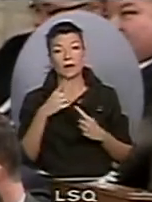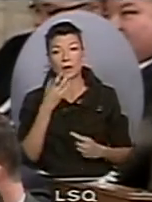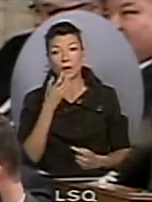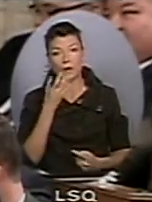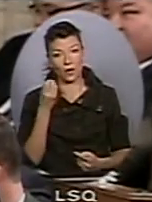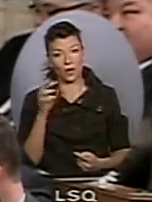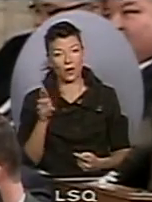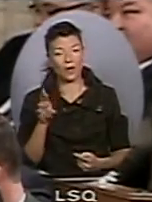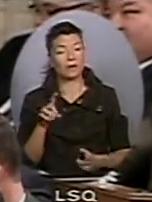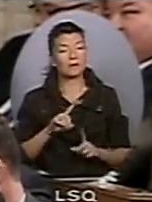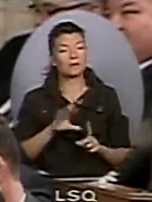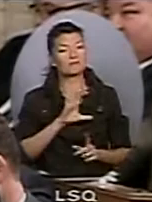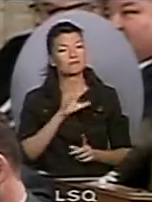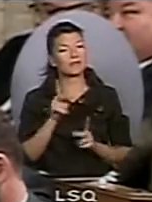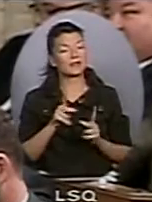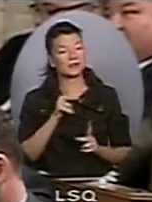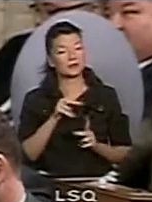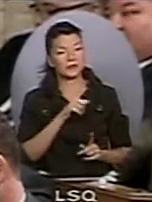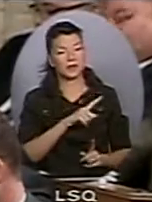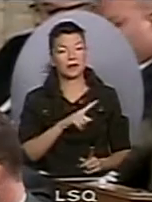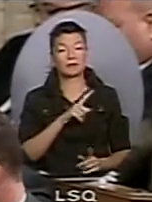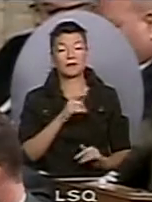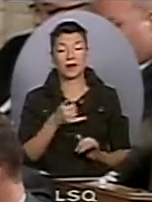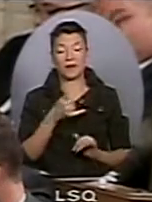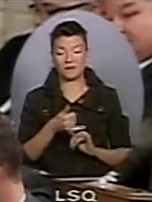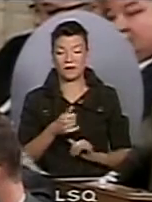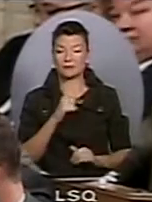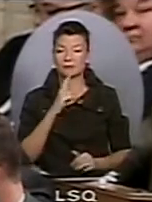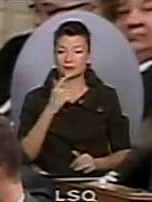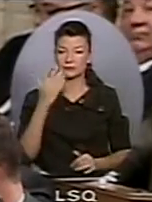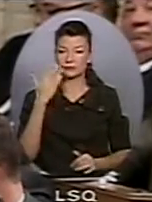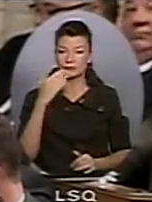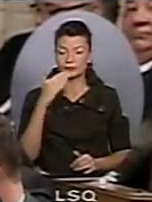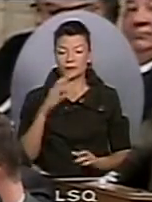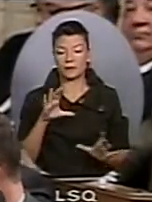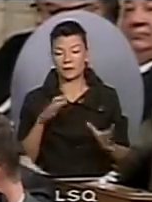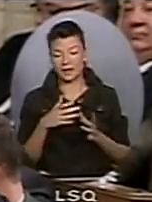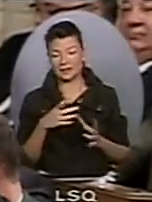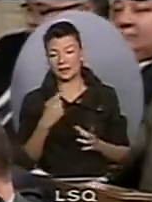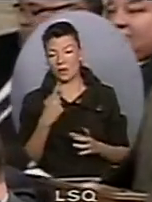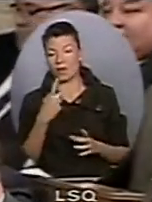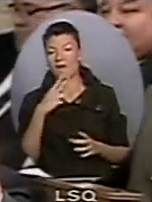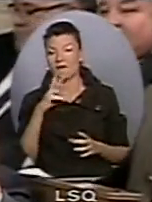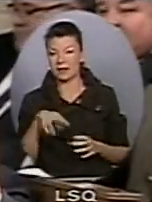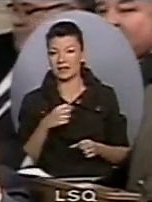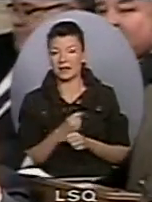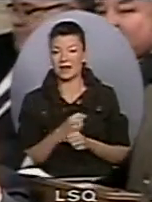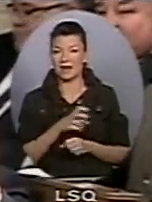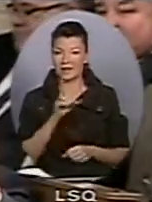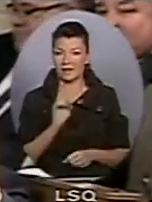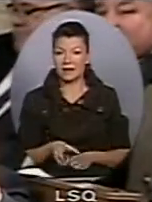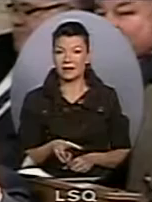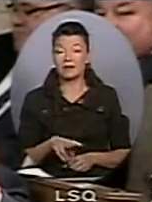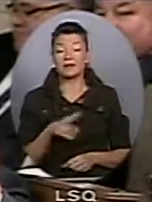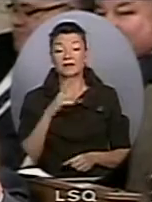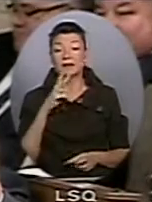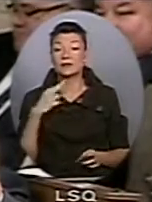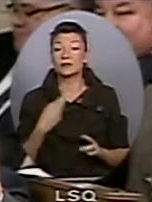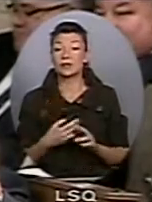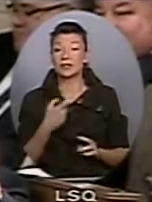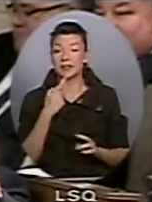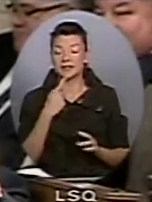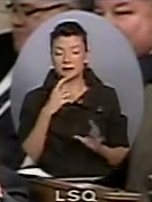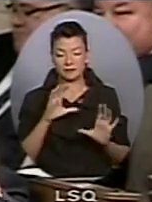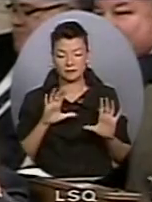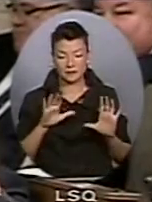one party in this country that has consistently delivered good news and solid results for all Canadians. It's the Conservative Party of Canada. Our record of